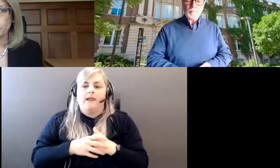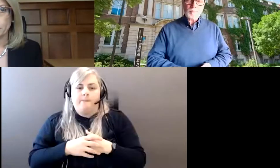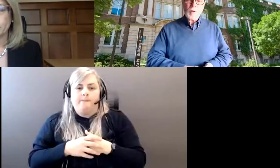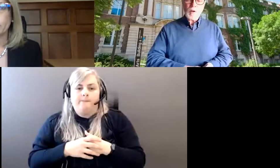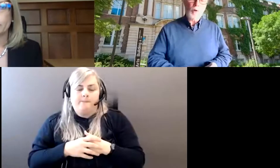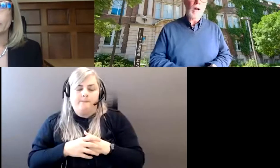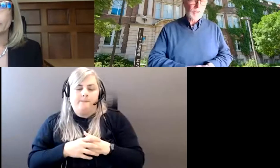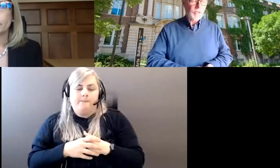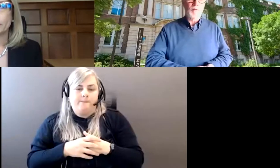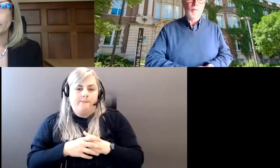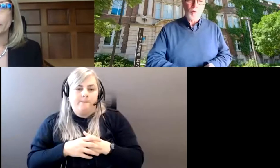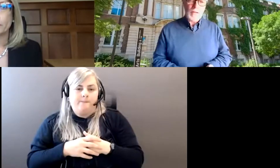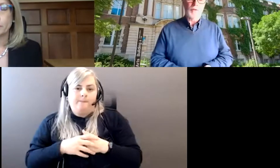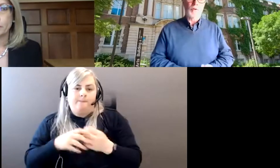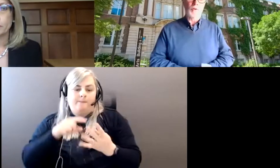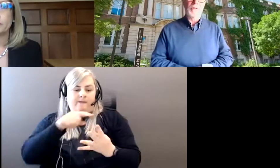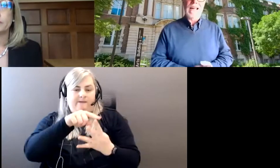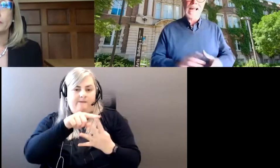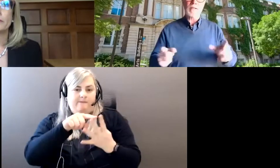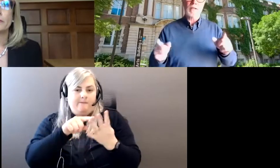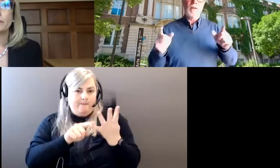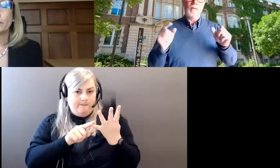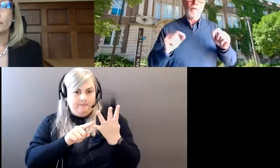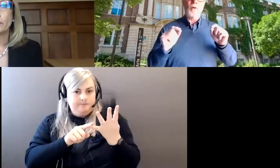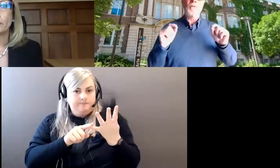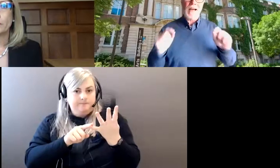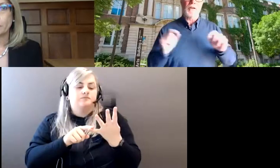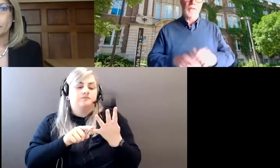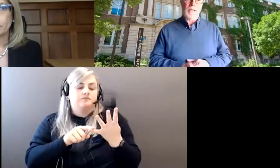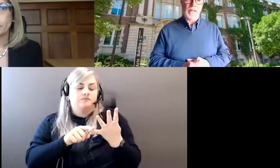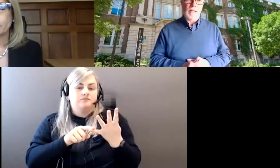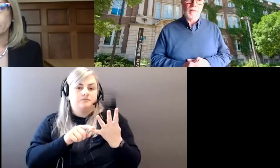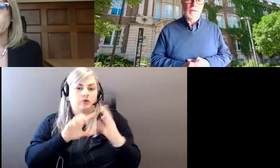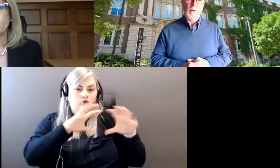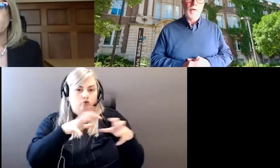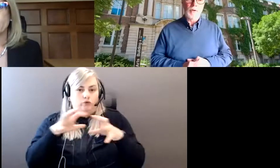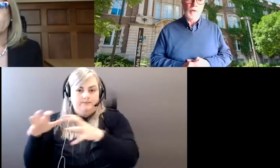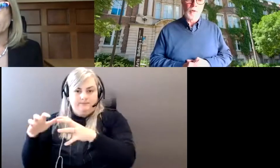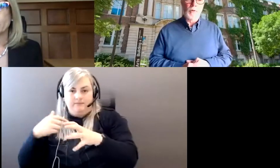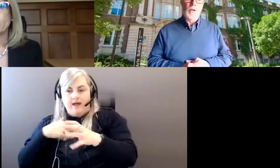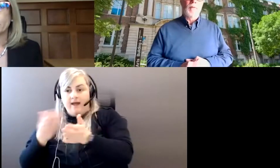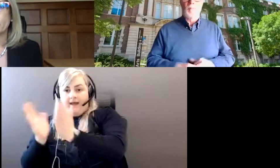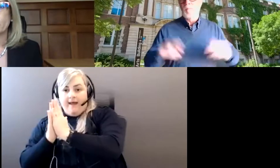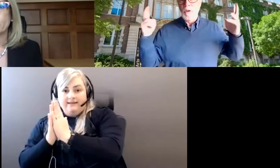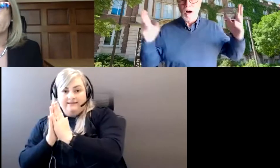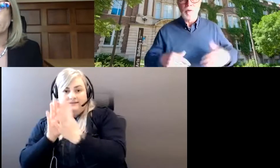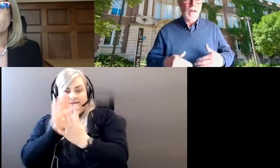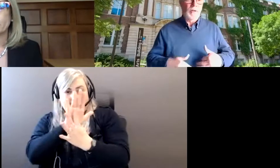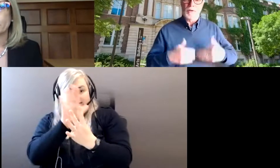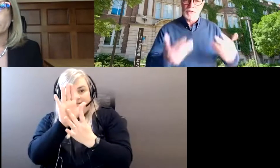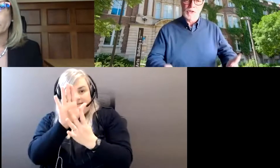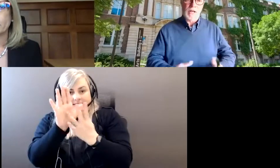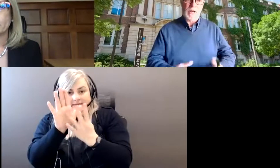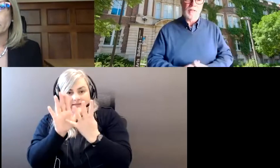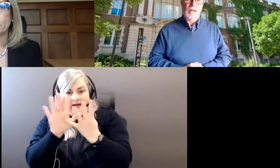four, I should say for each of those groups, I asked the four faculty deans to nominate